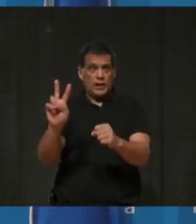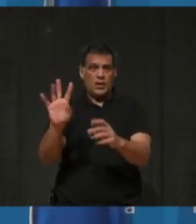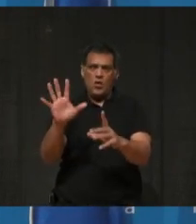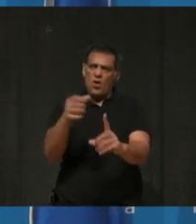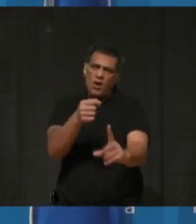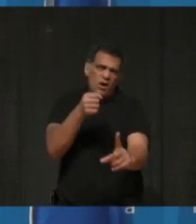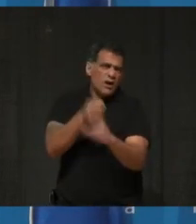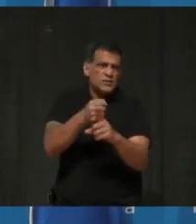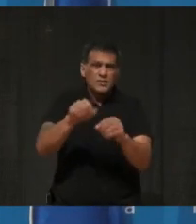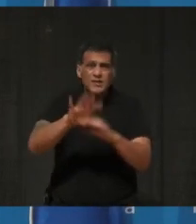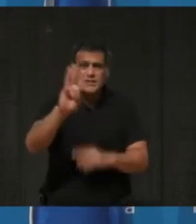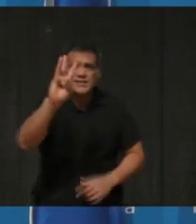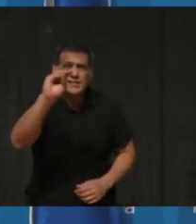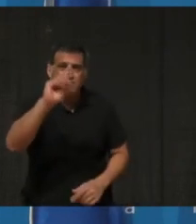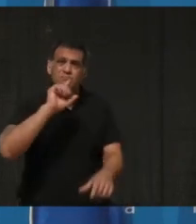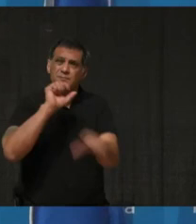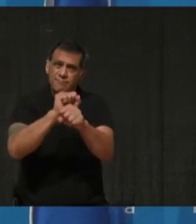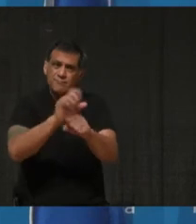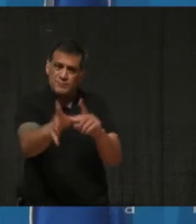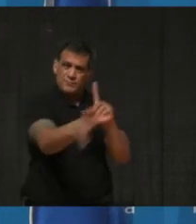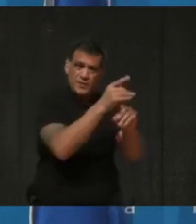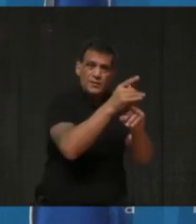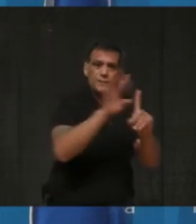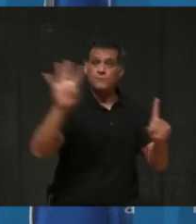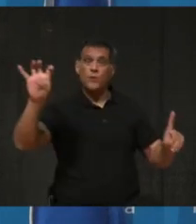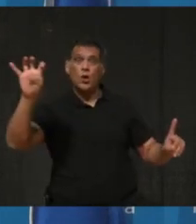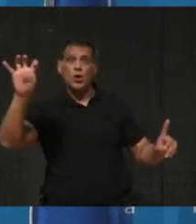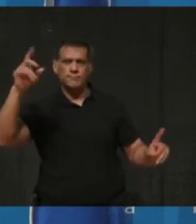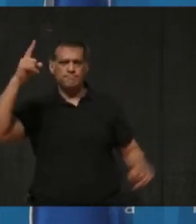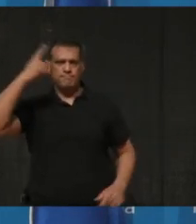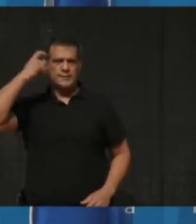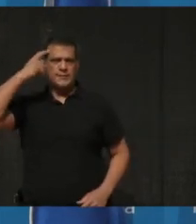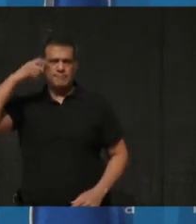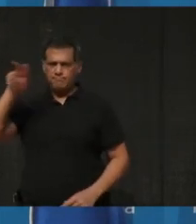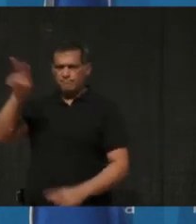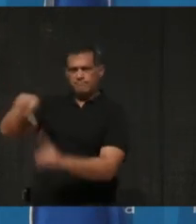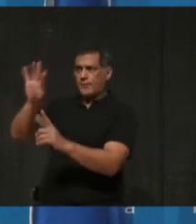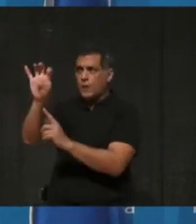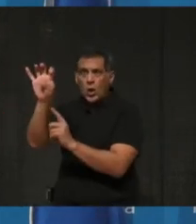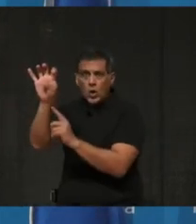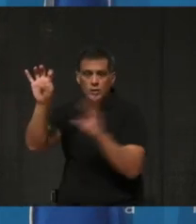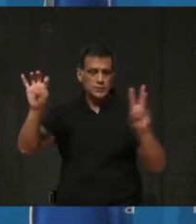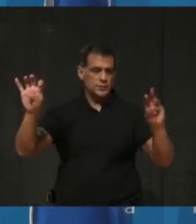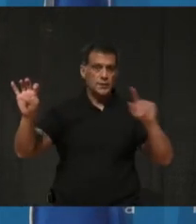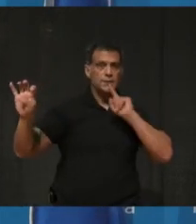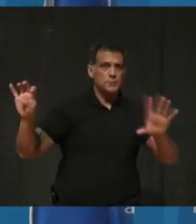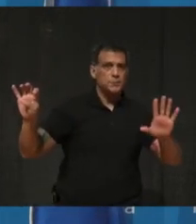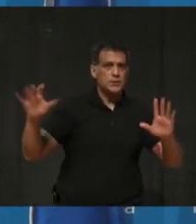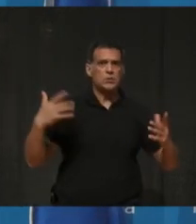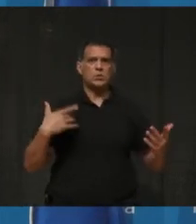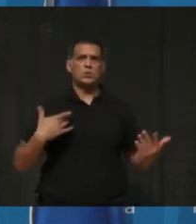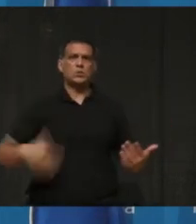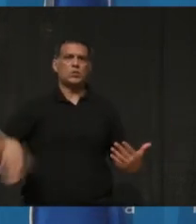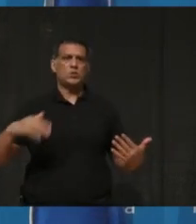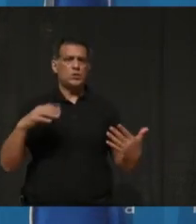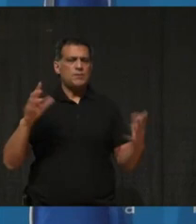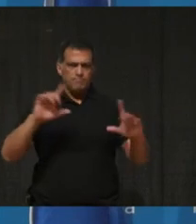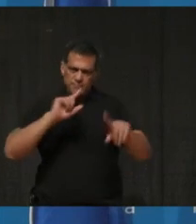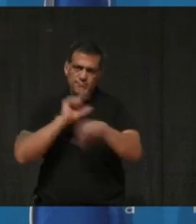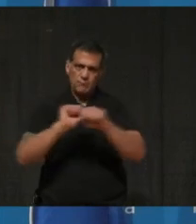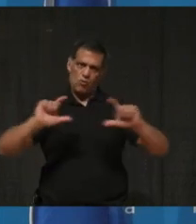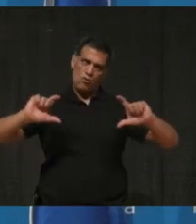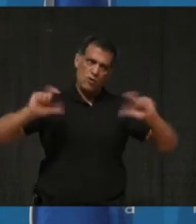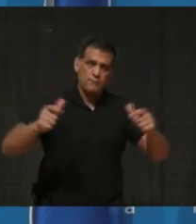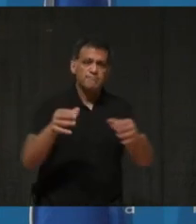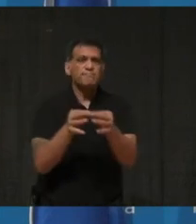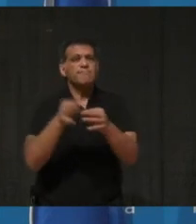cases and more than 400 suspected cases. Part of the rationale for staying in lockdown is that students